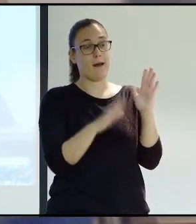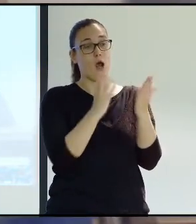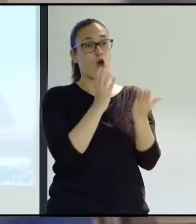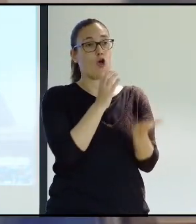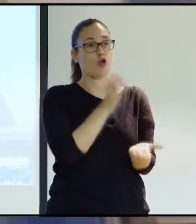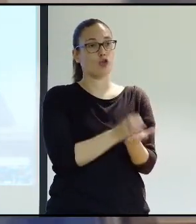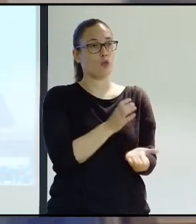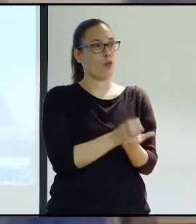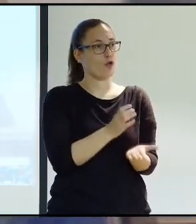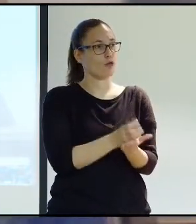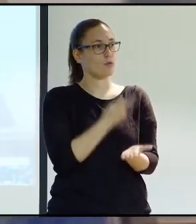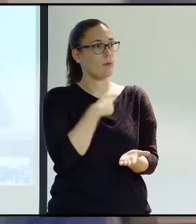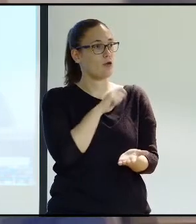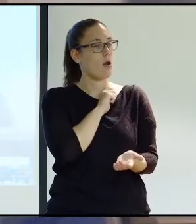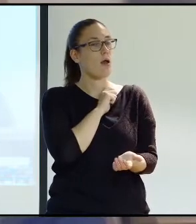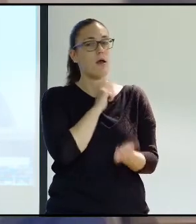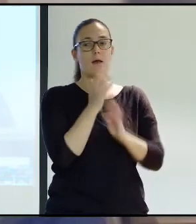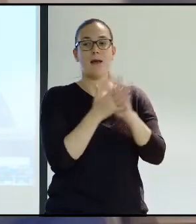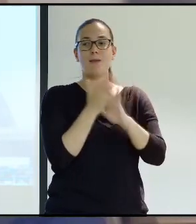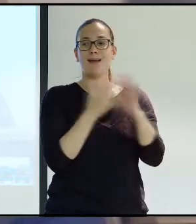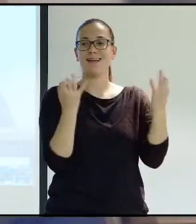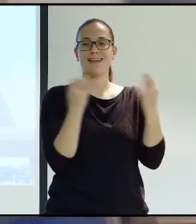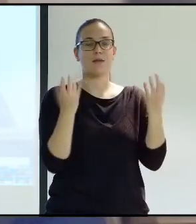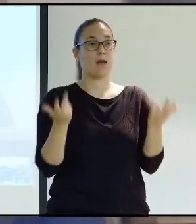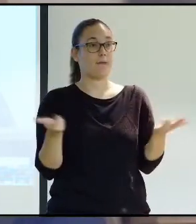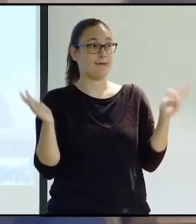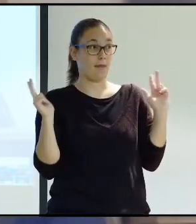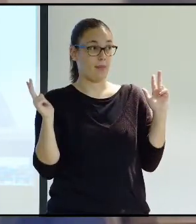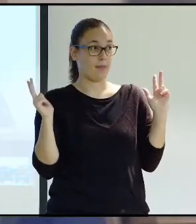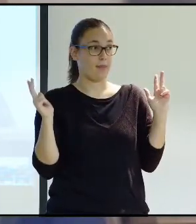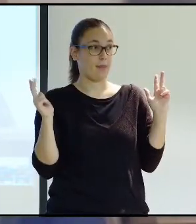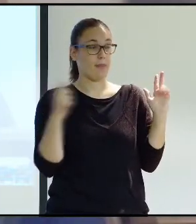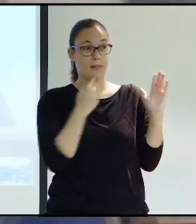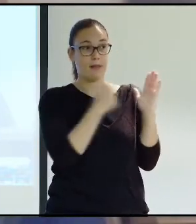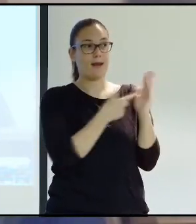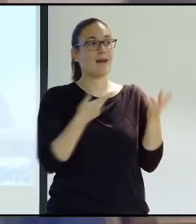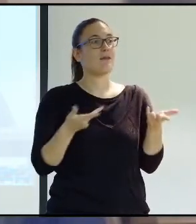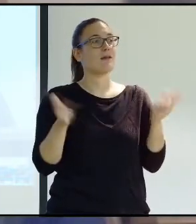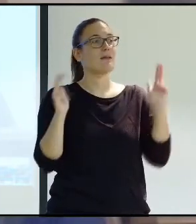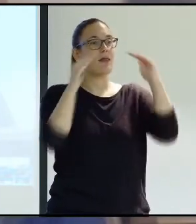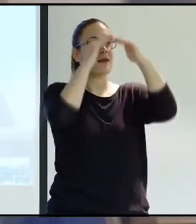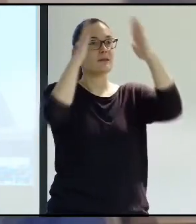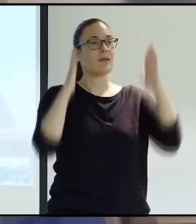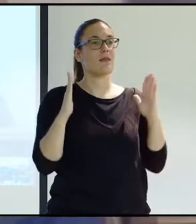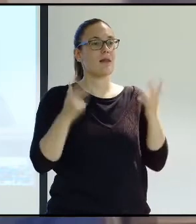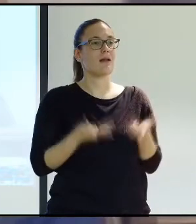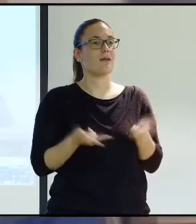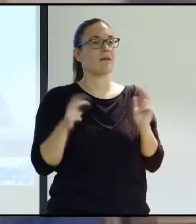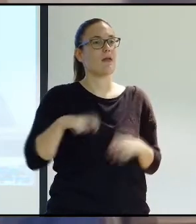Article 19 of the Spanish Constitution speaks about how